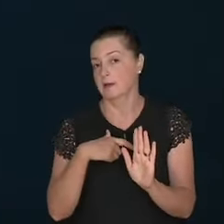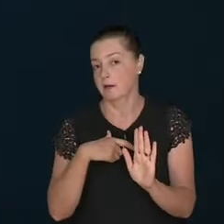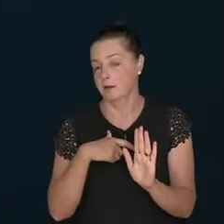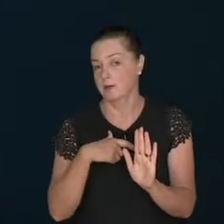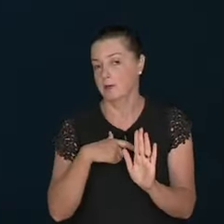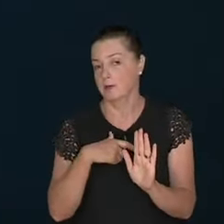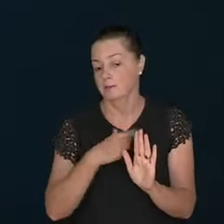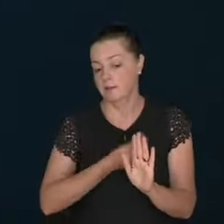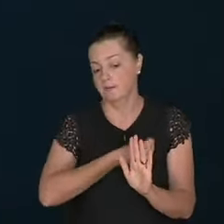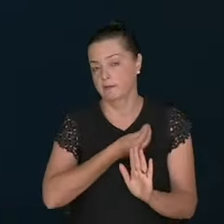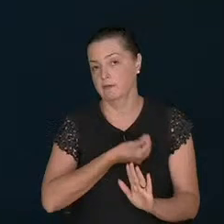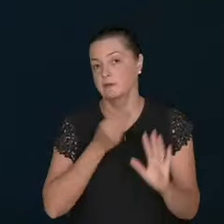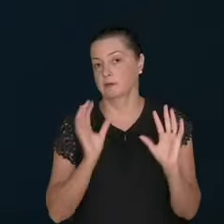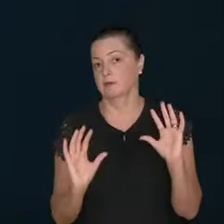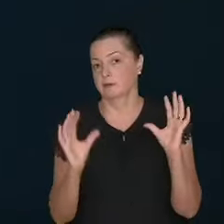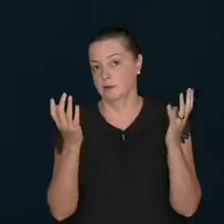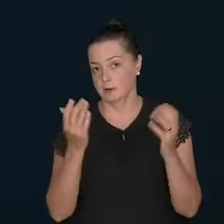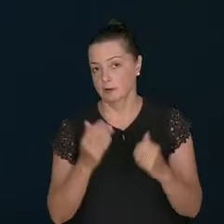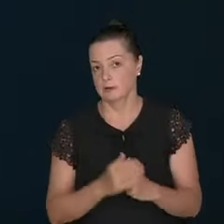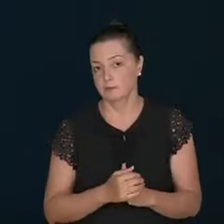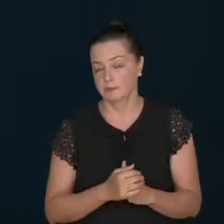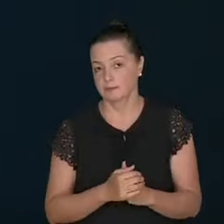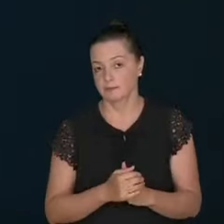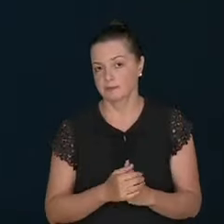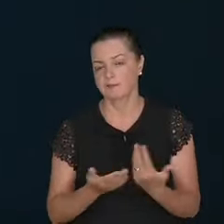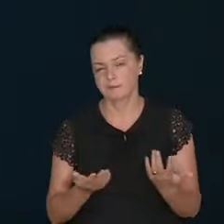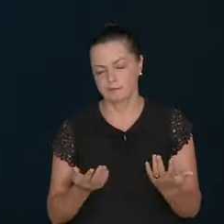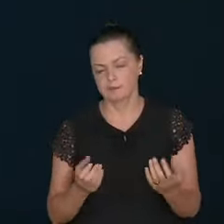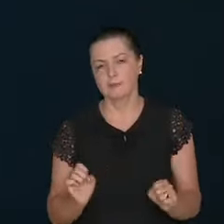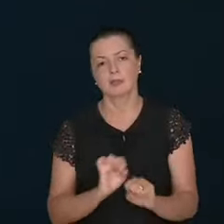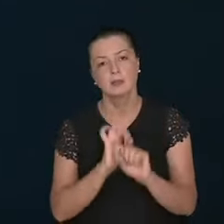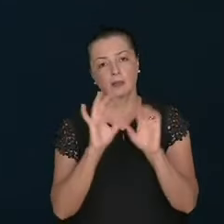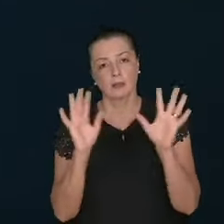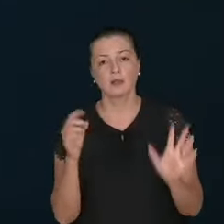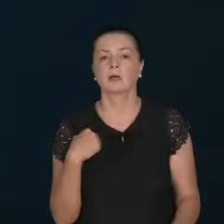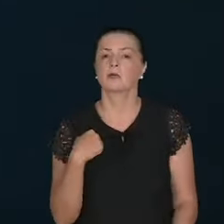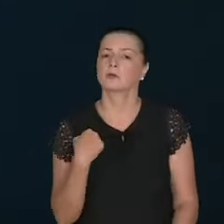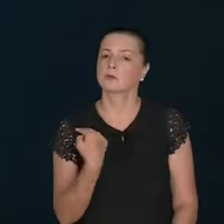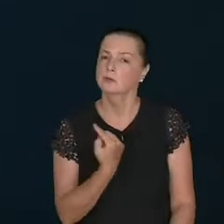And I. Have. Living. Of course. That. All of us. Have.